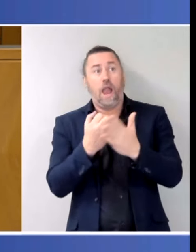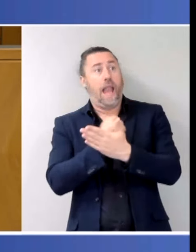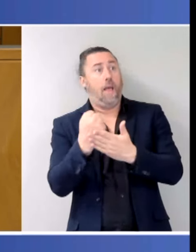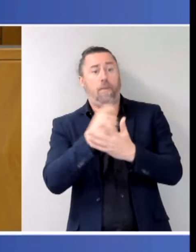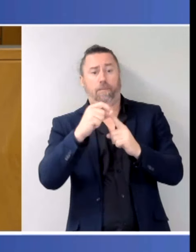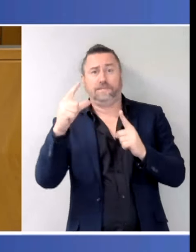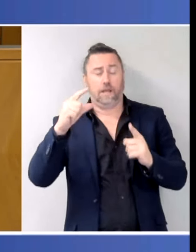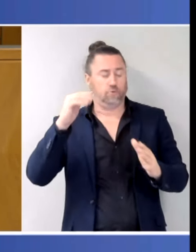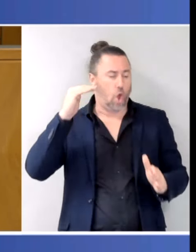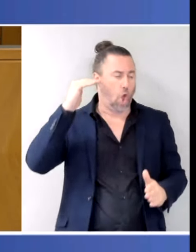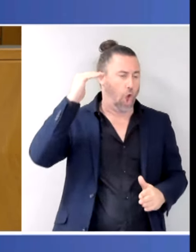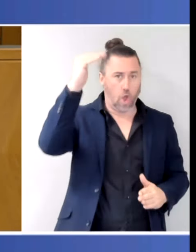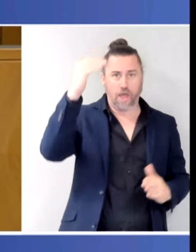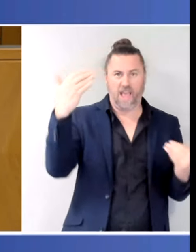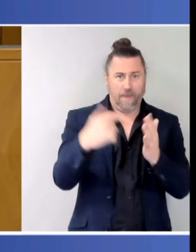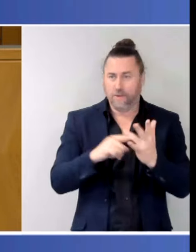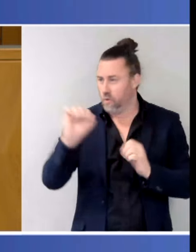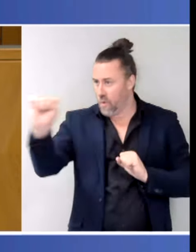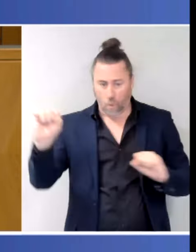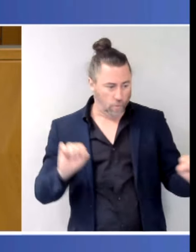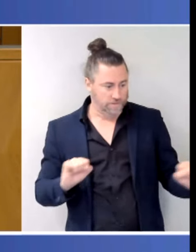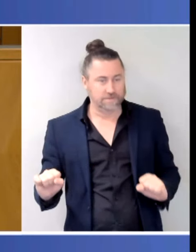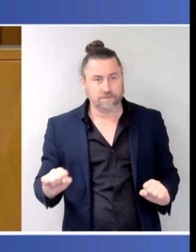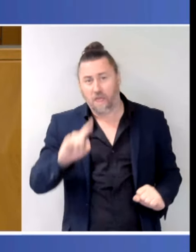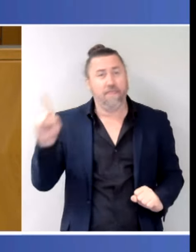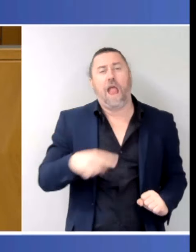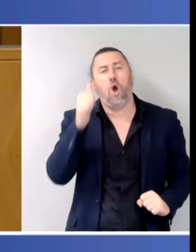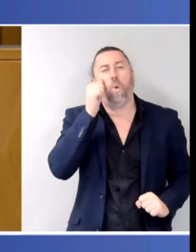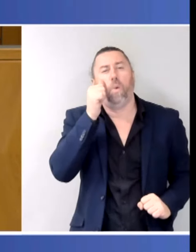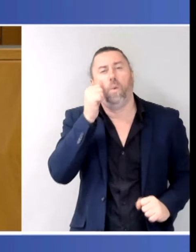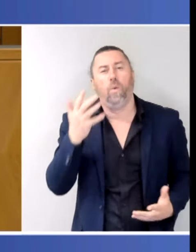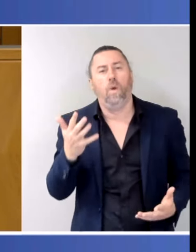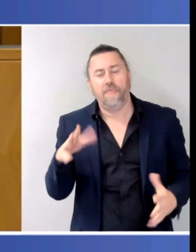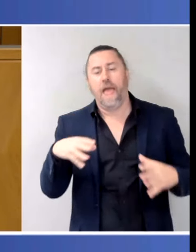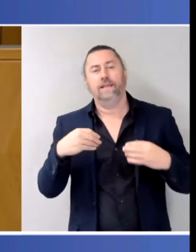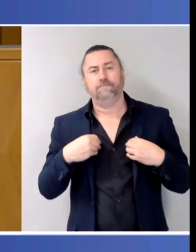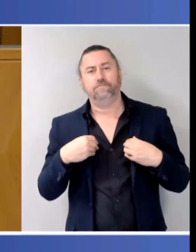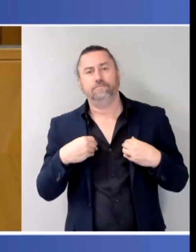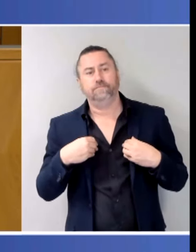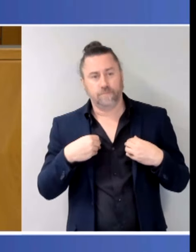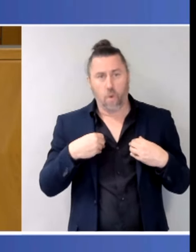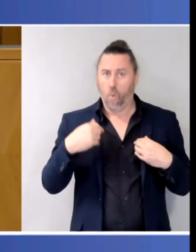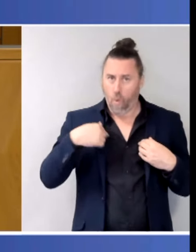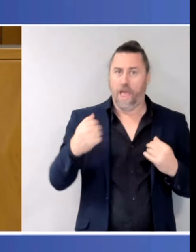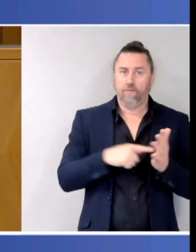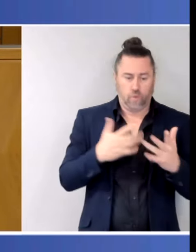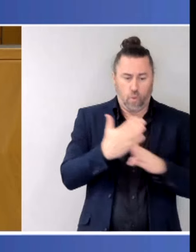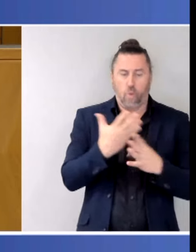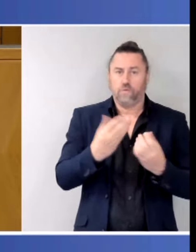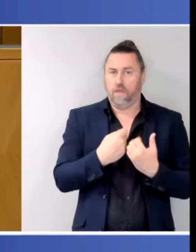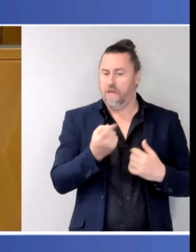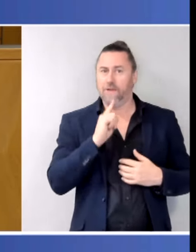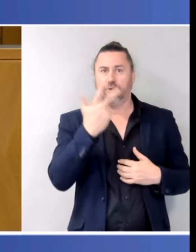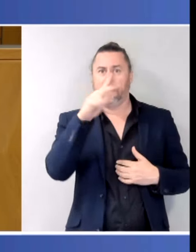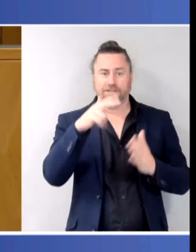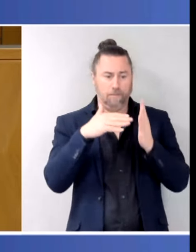colleagues here today understand that. And so it's about doing our share of the heavy lifting as well, with our $180 million over five years